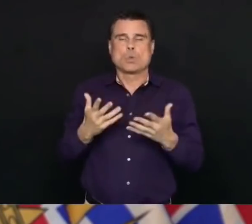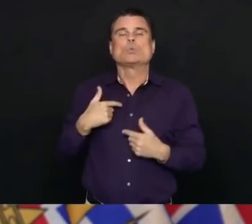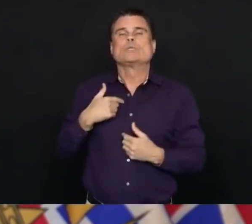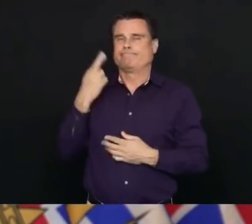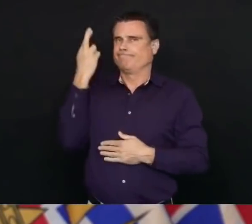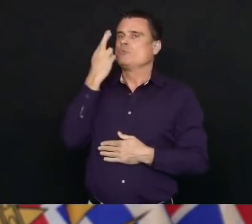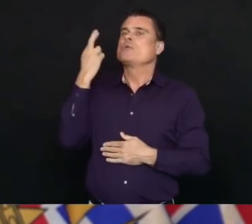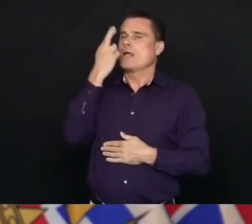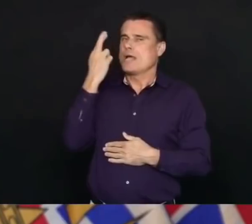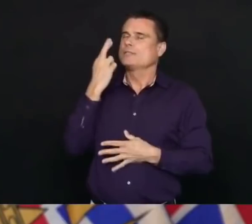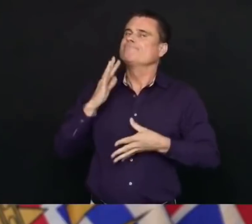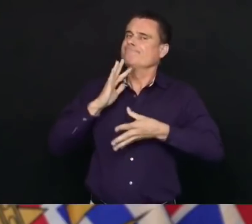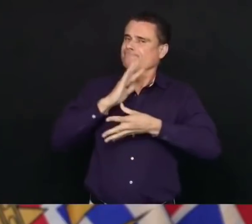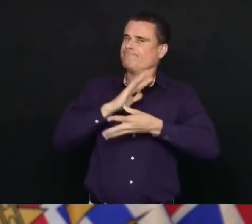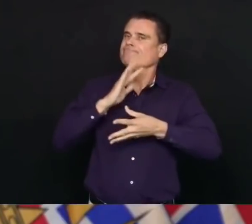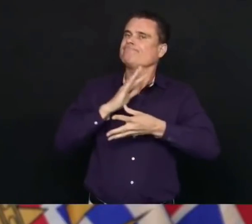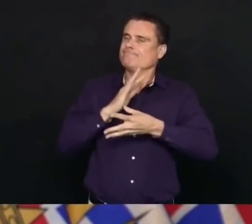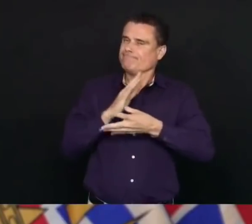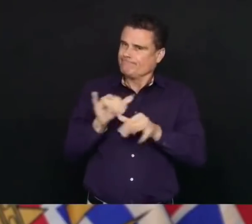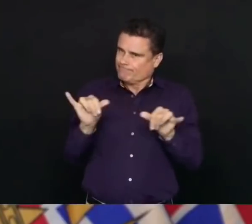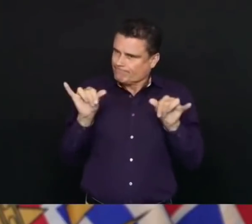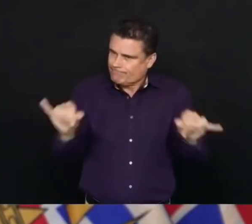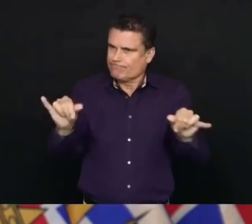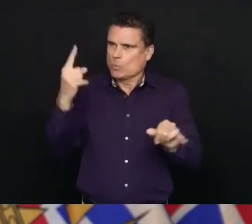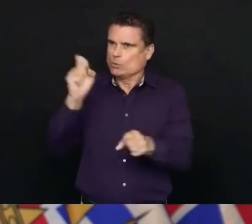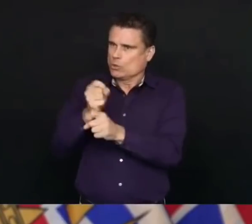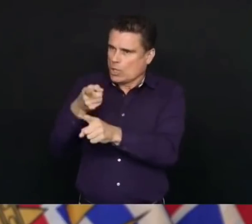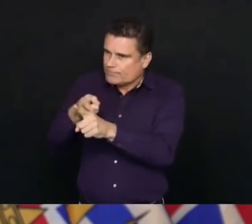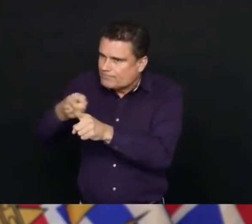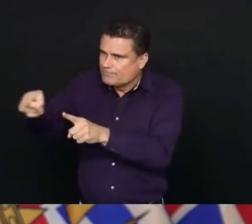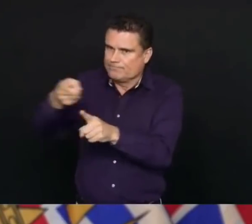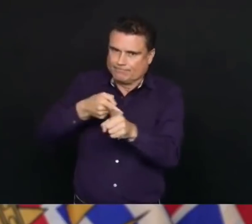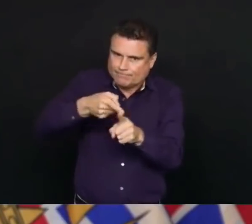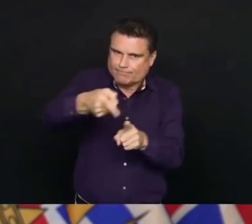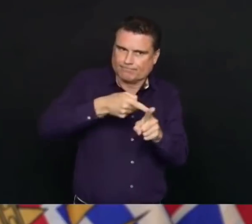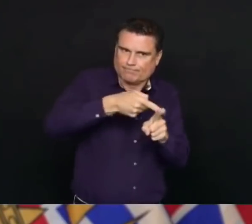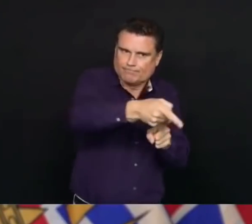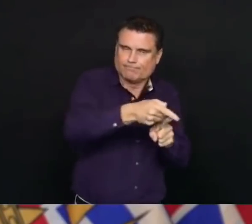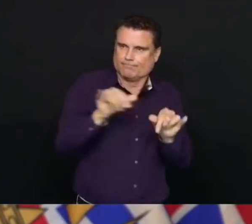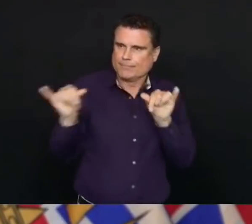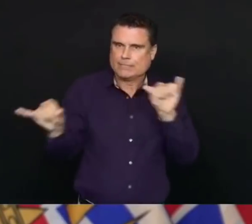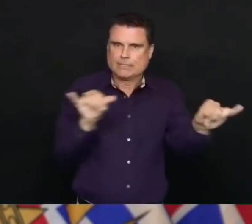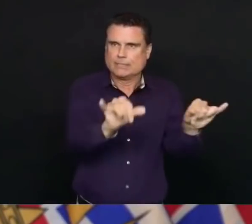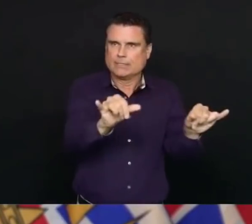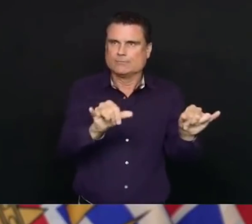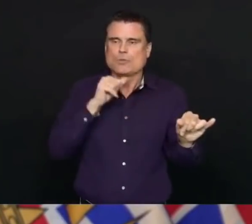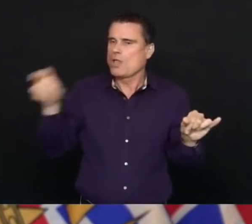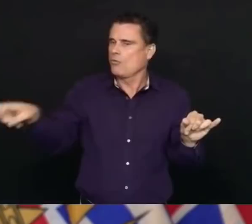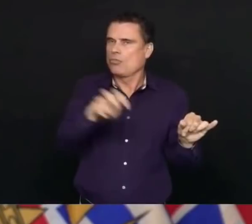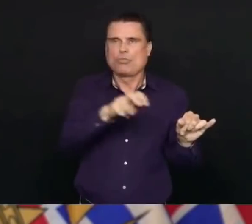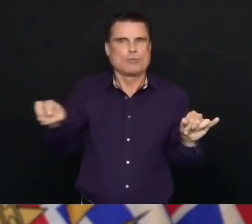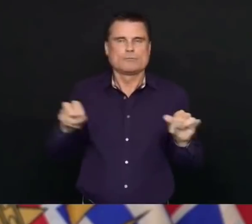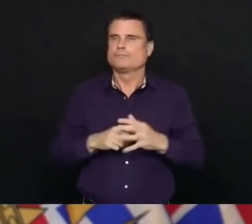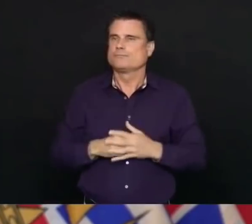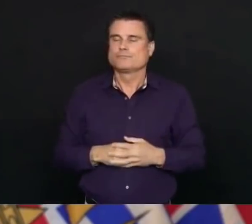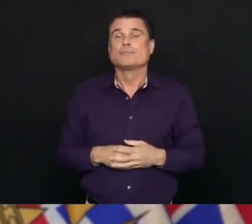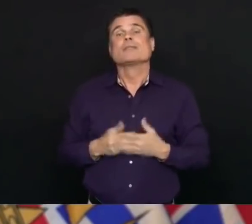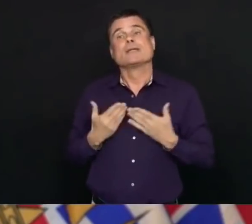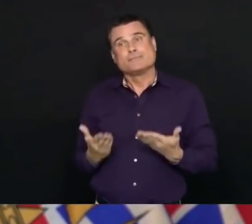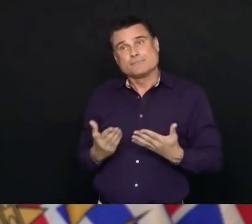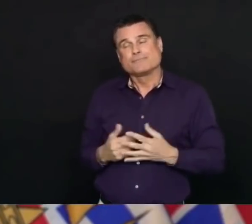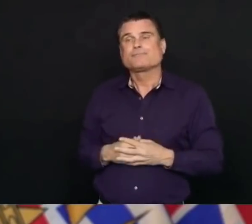many ways. It is a part of the tragedy that we are dealing with with the multiple long-term care facility